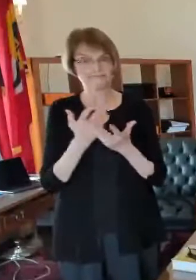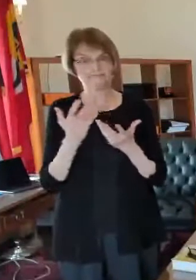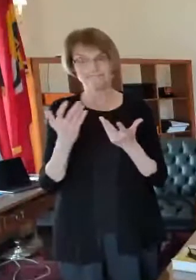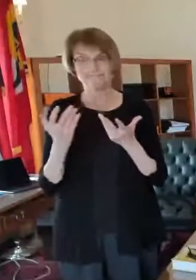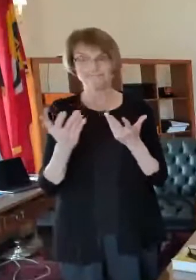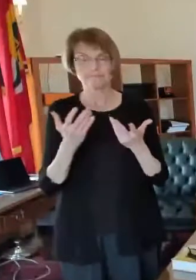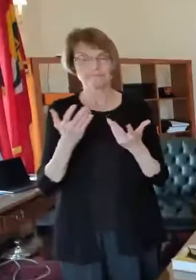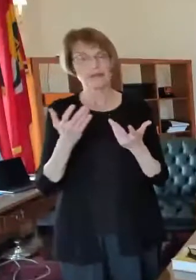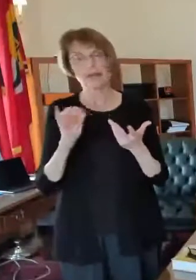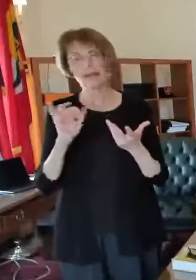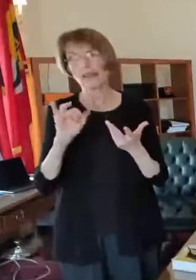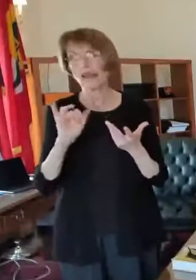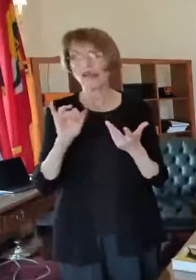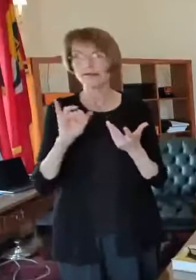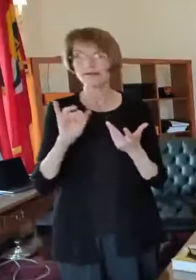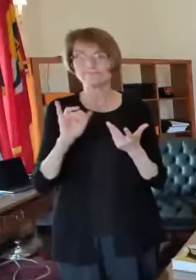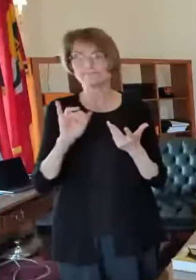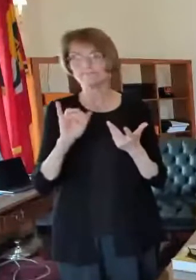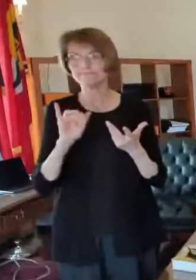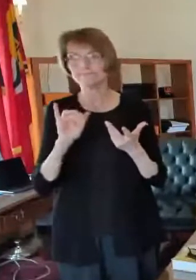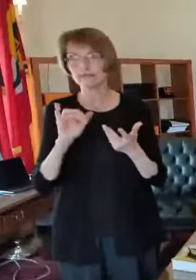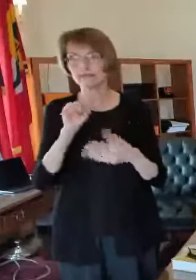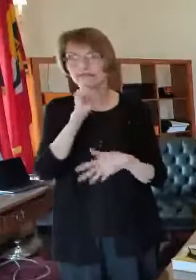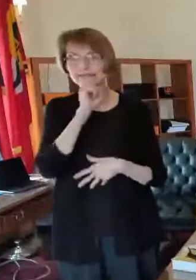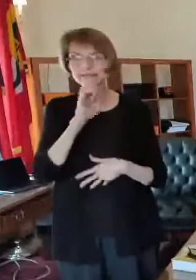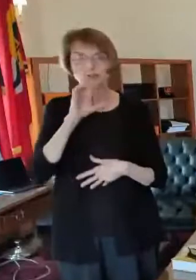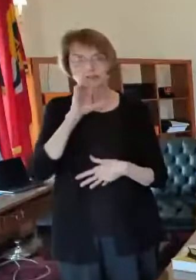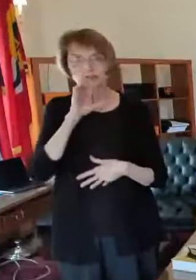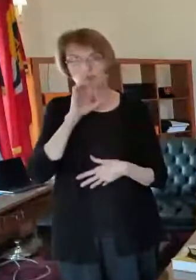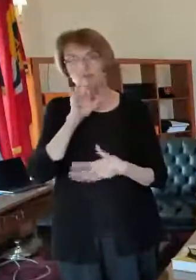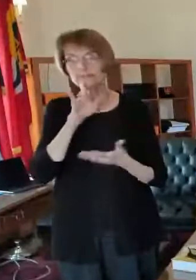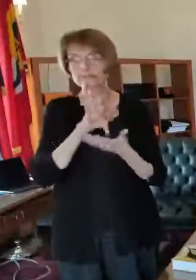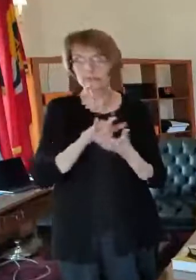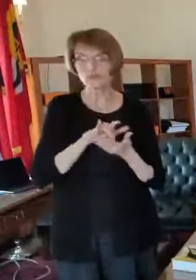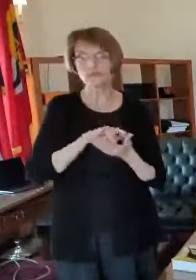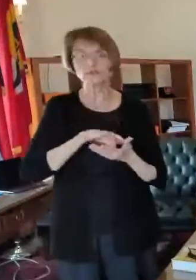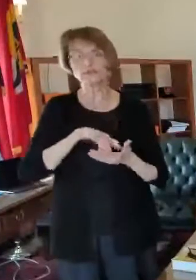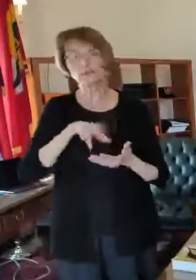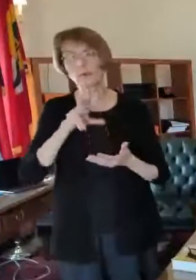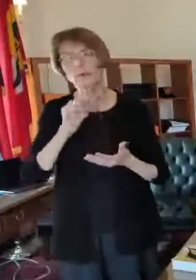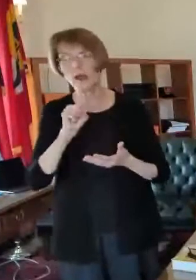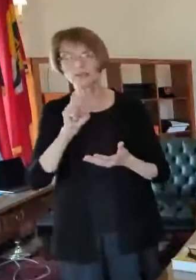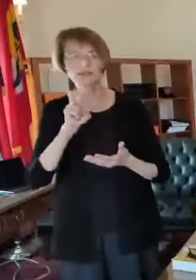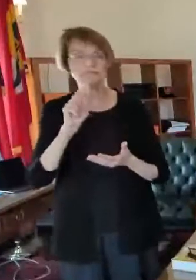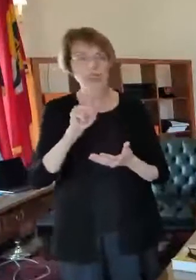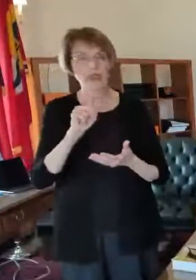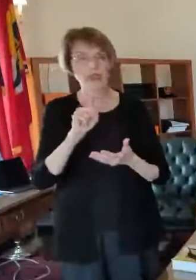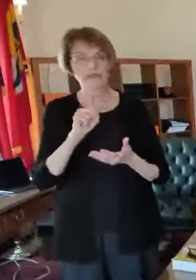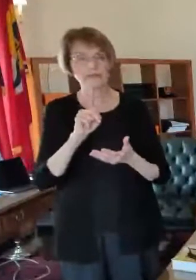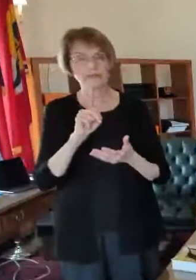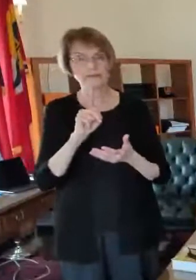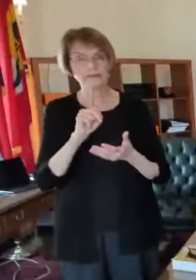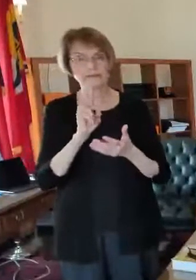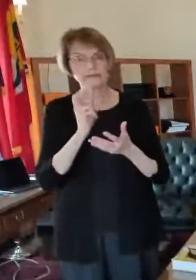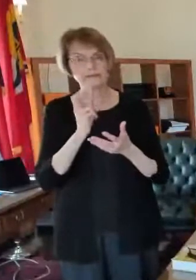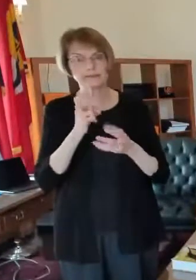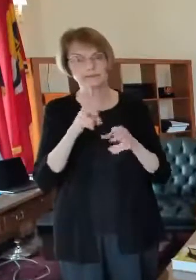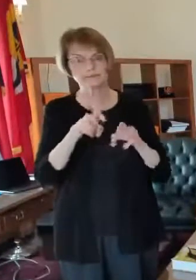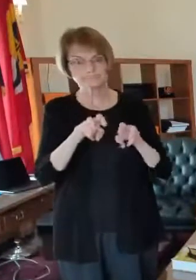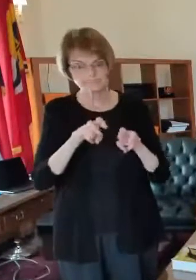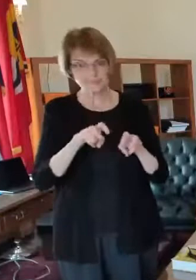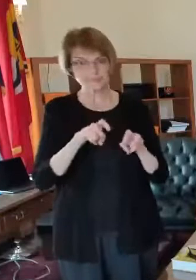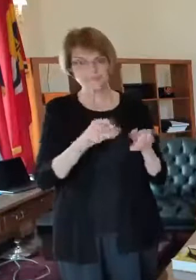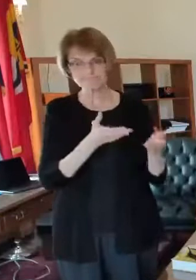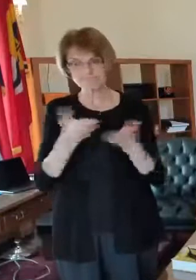they're coming in in a senior center uh van or bus and so we're doing that by reaching out to them